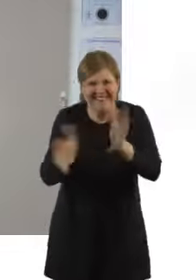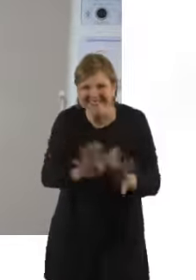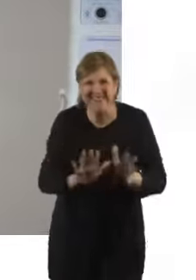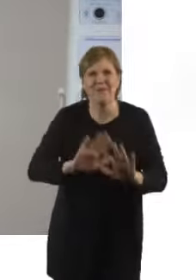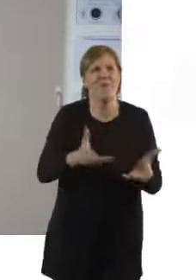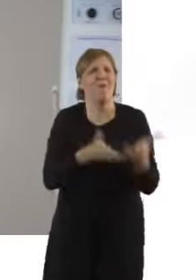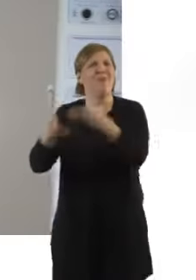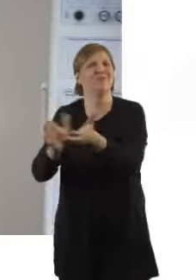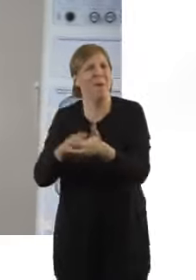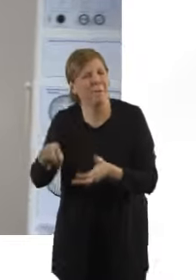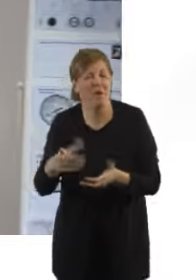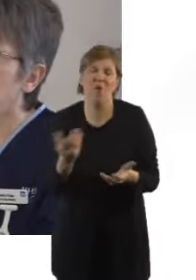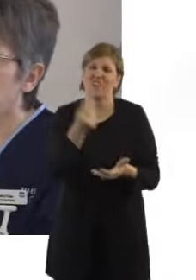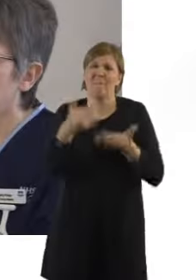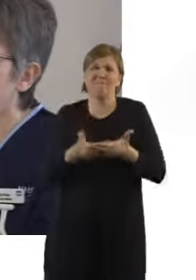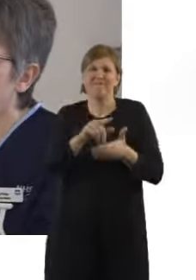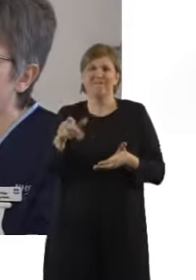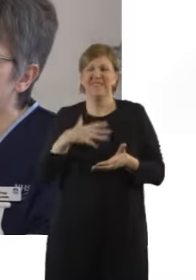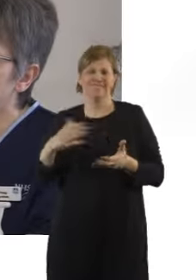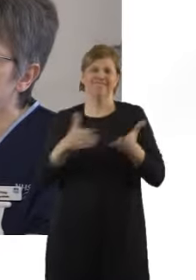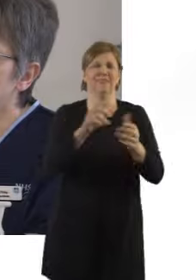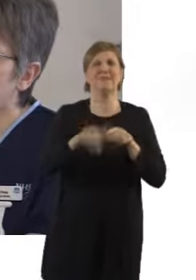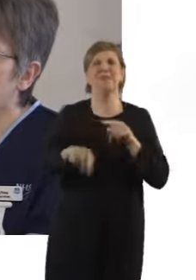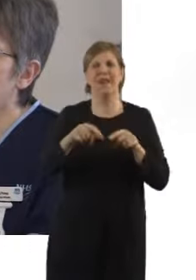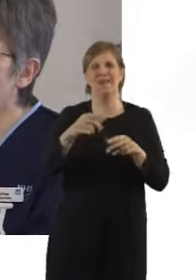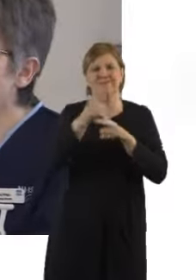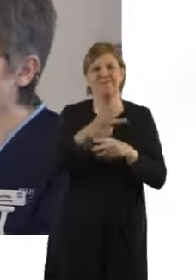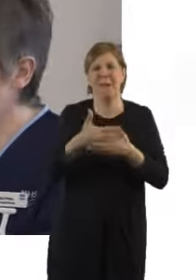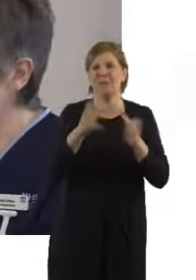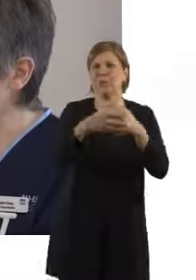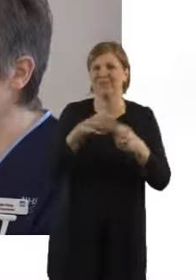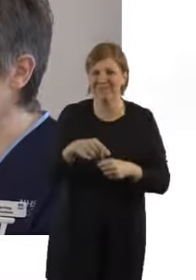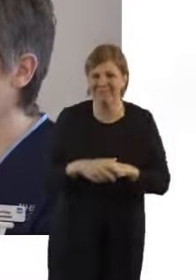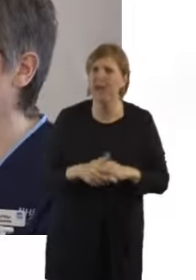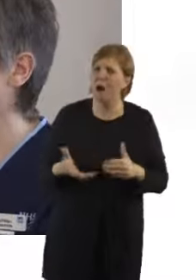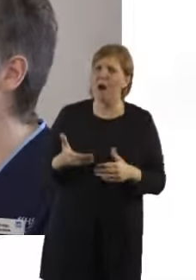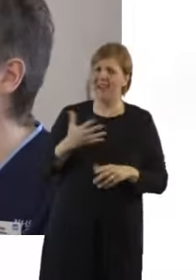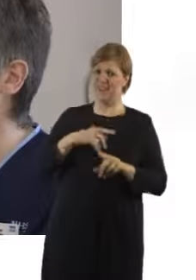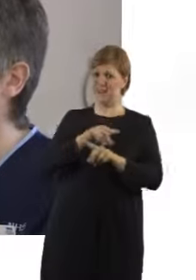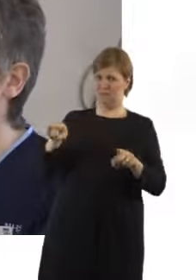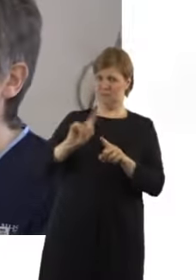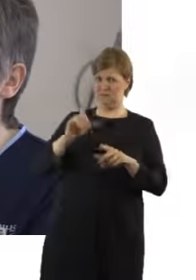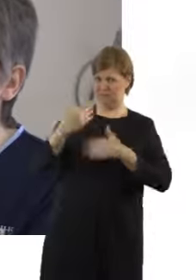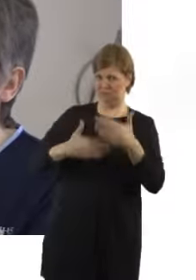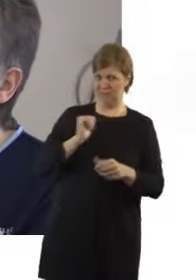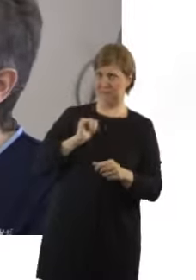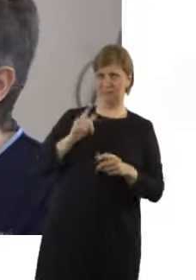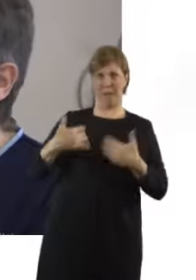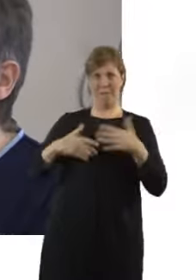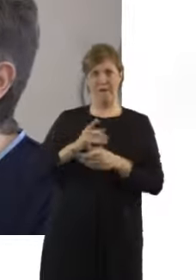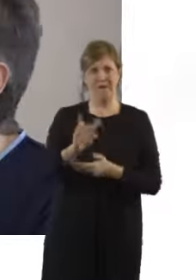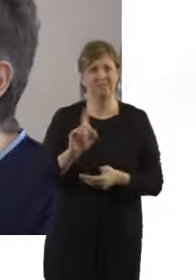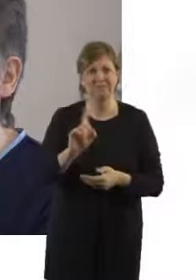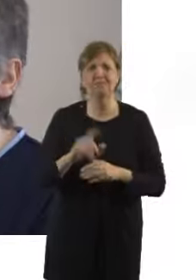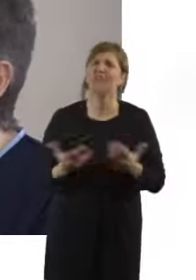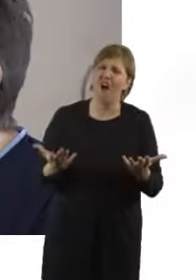long should mums expect to be in labour? Generally you can expect from established labour a first labour will be sort